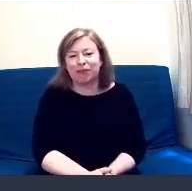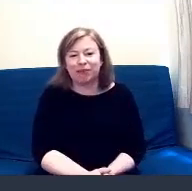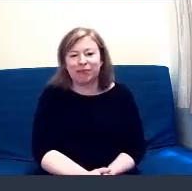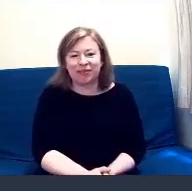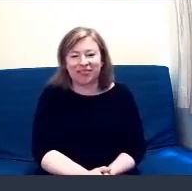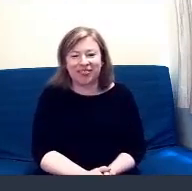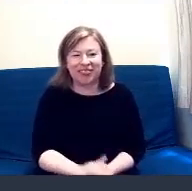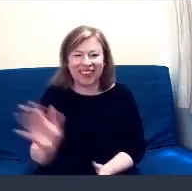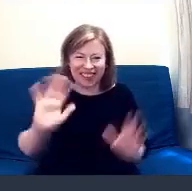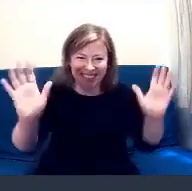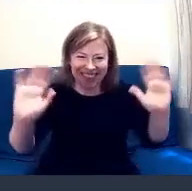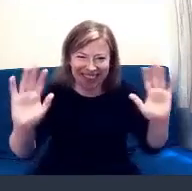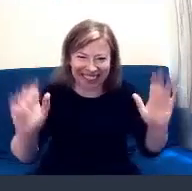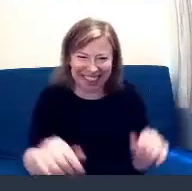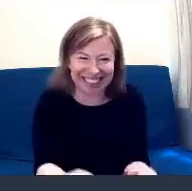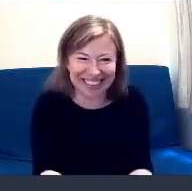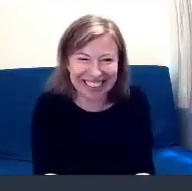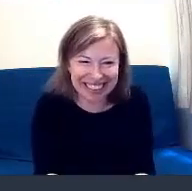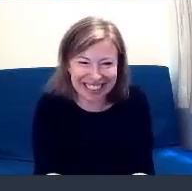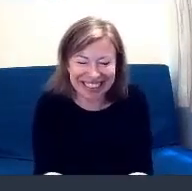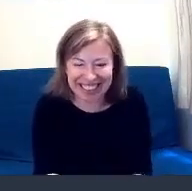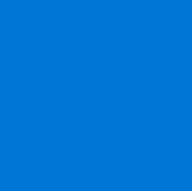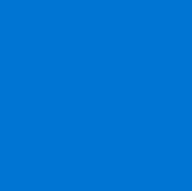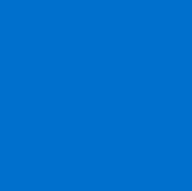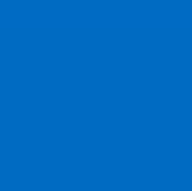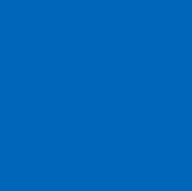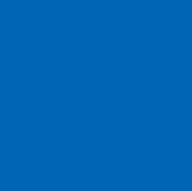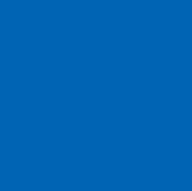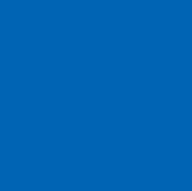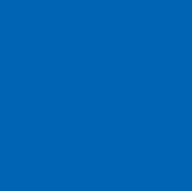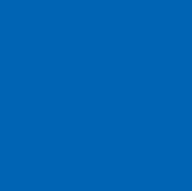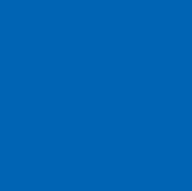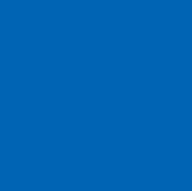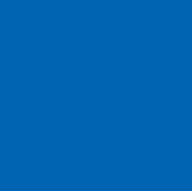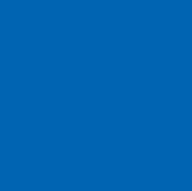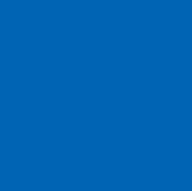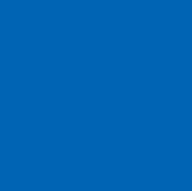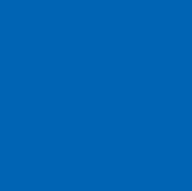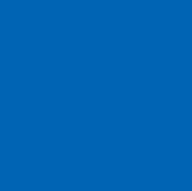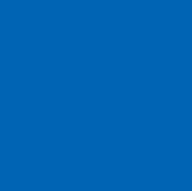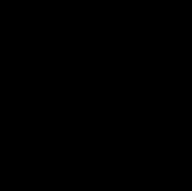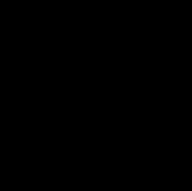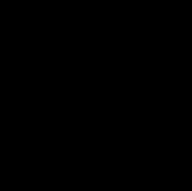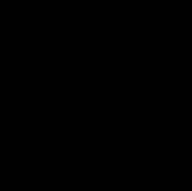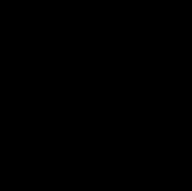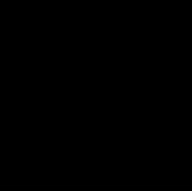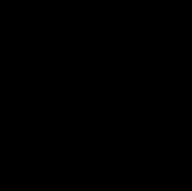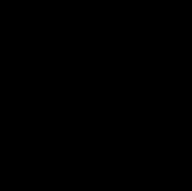Bye. Bye. Thank you. Bye. Bye. Bye. Bye. Bye.